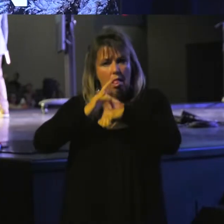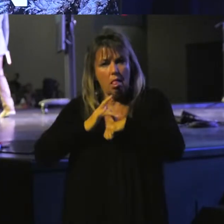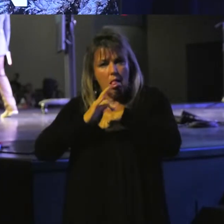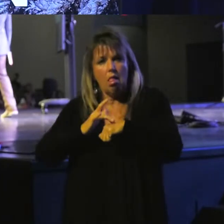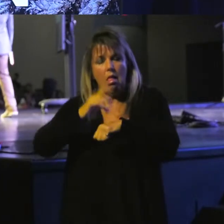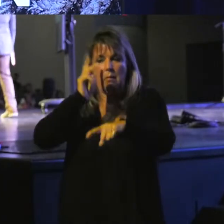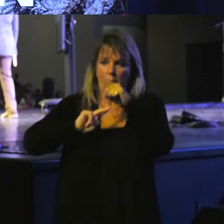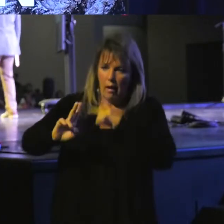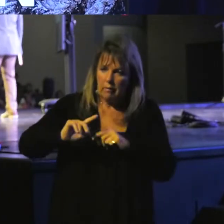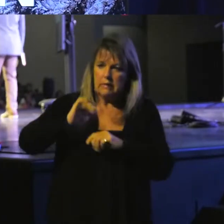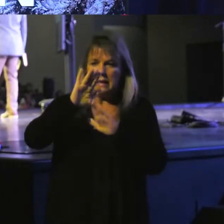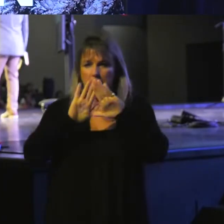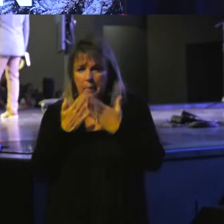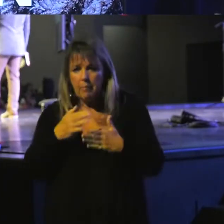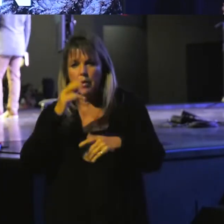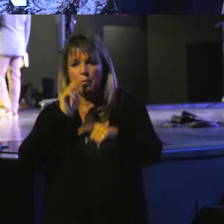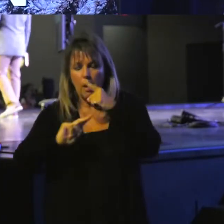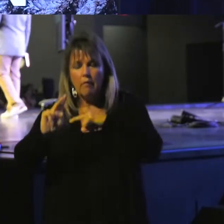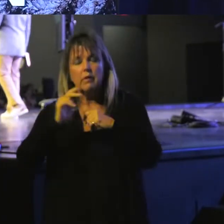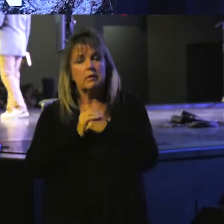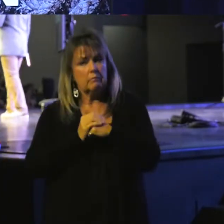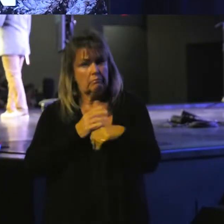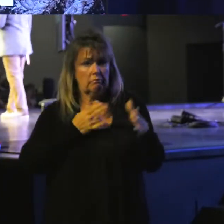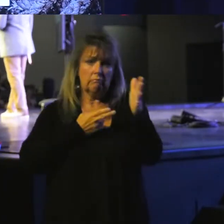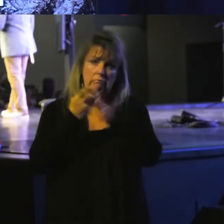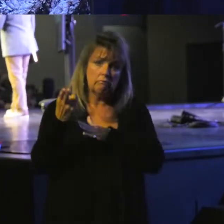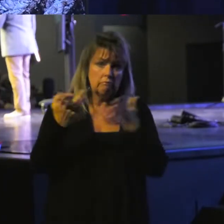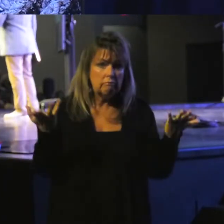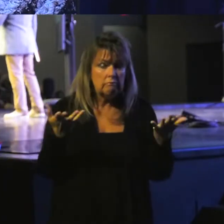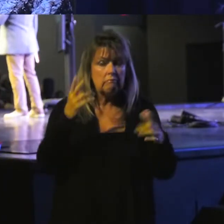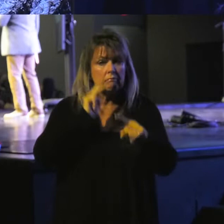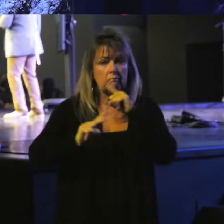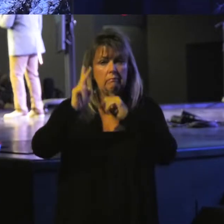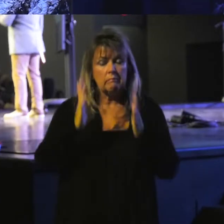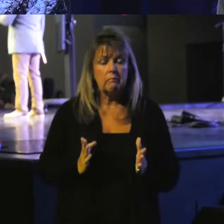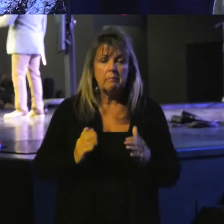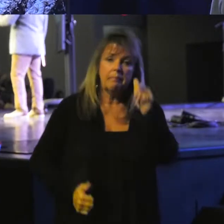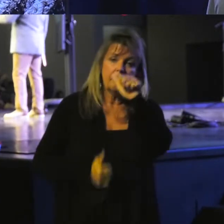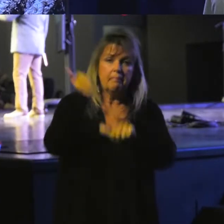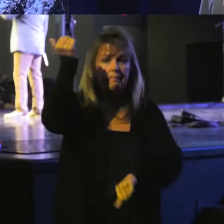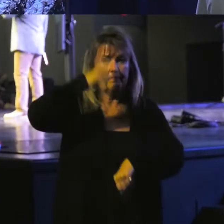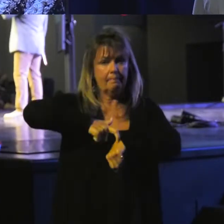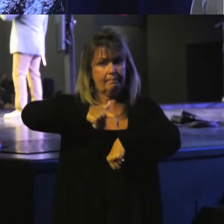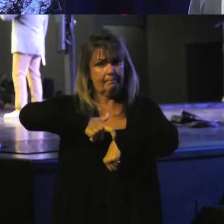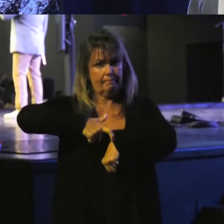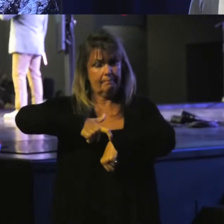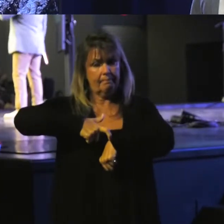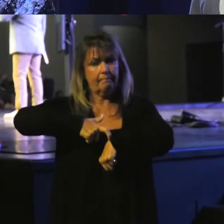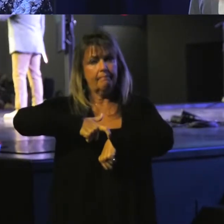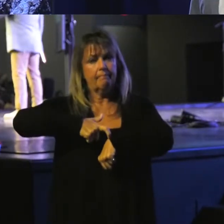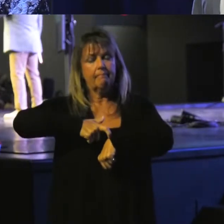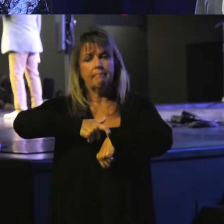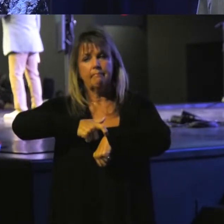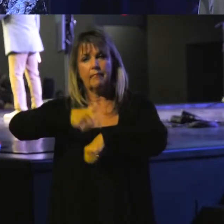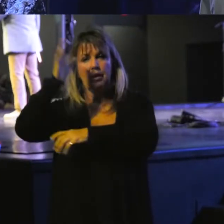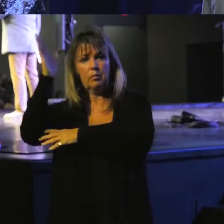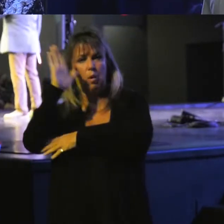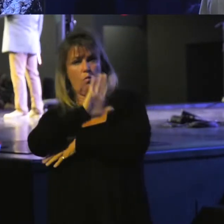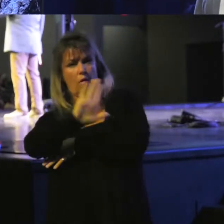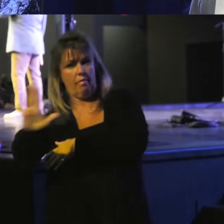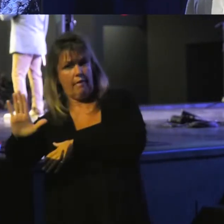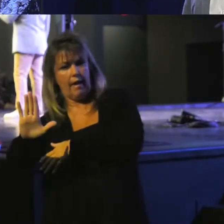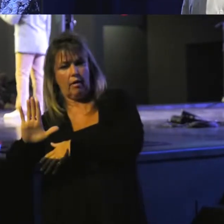biblical prophecy. And the truth is, is that the prophets most of the time spoke to their